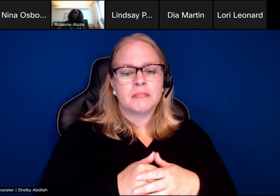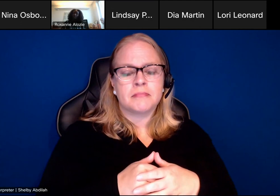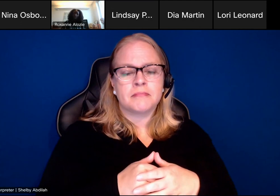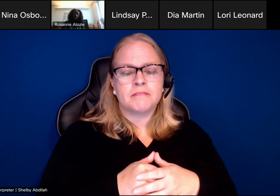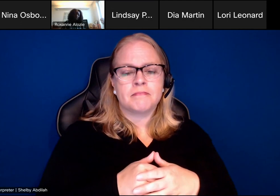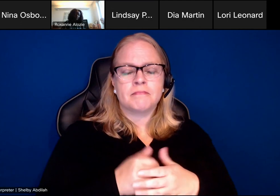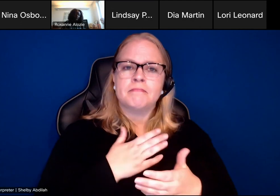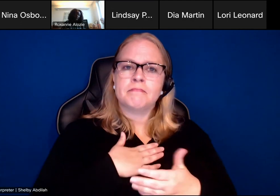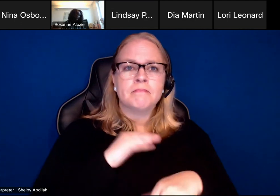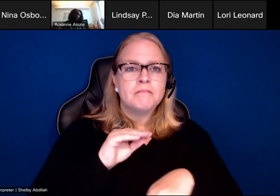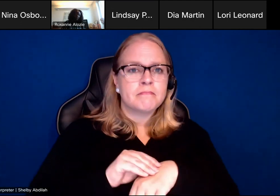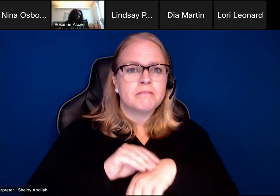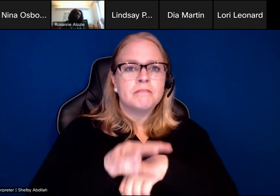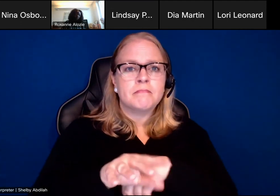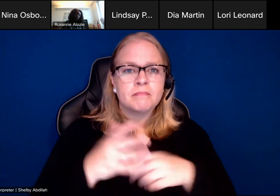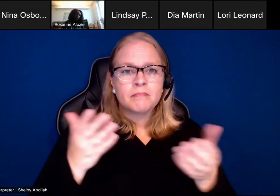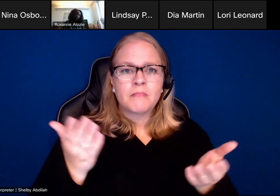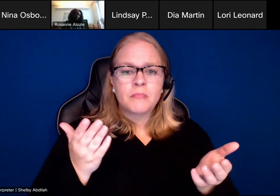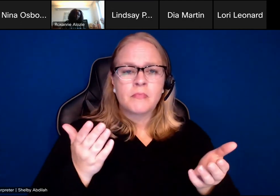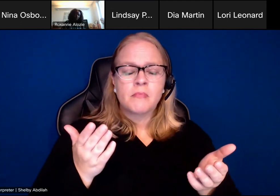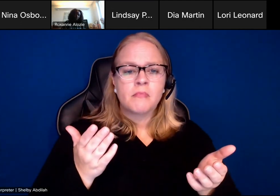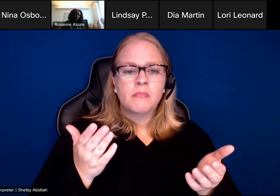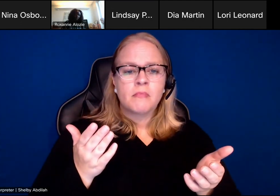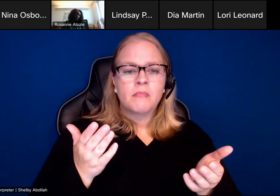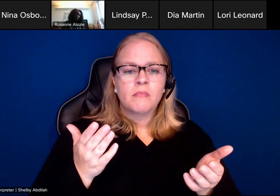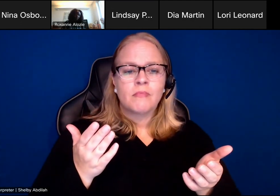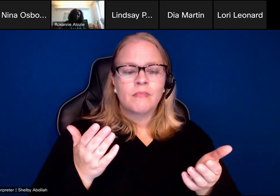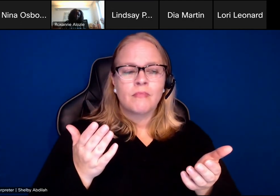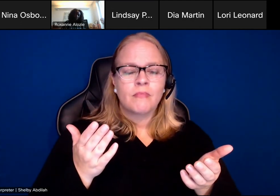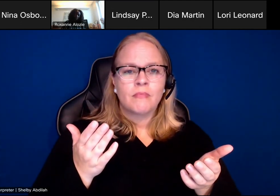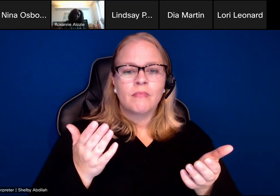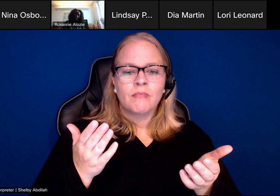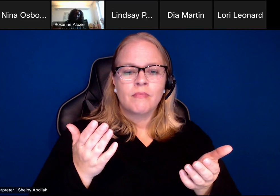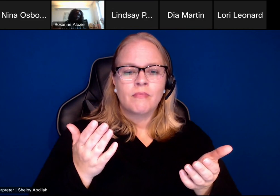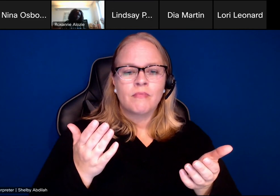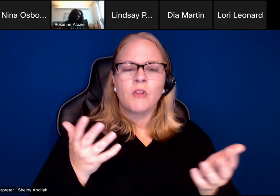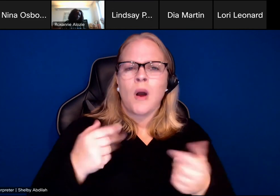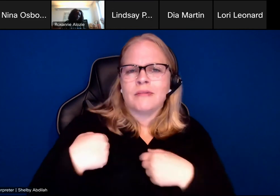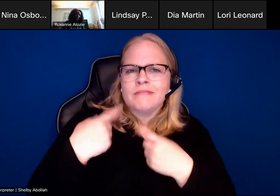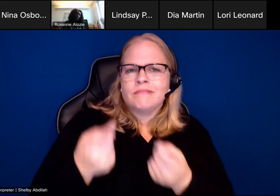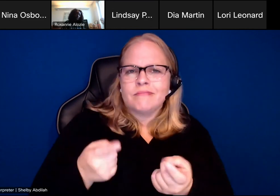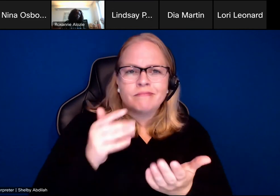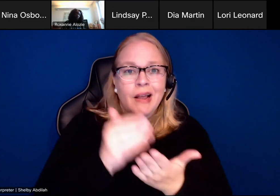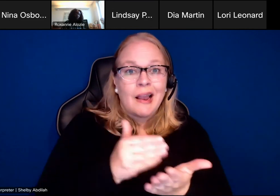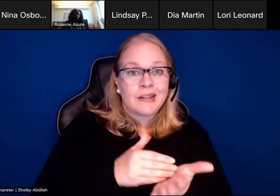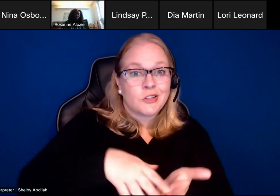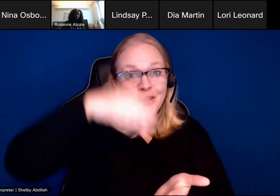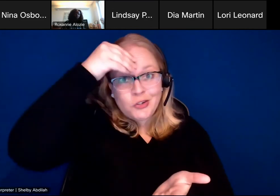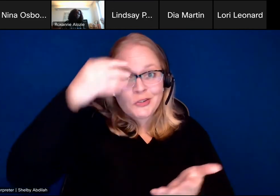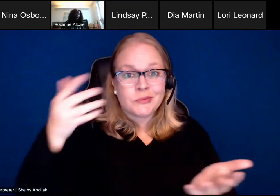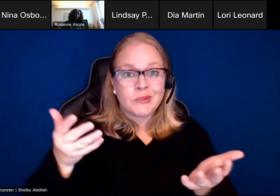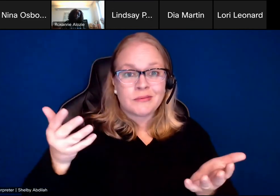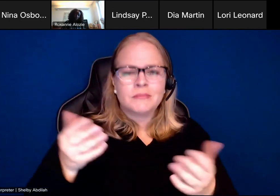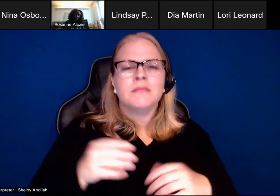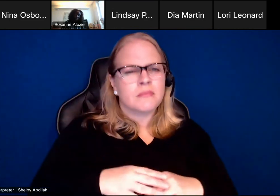say is that in terms of lessons learned, I think the biggest thing that I would say is that, you know, we invest